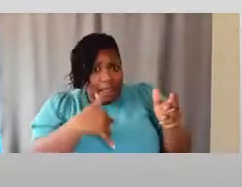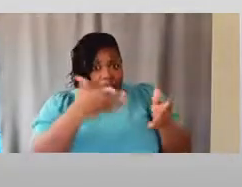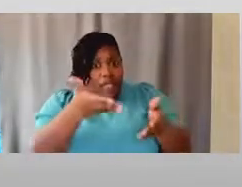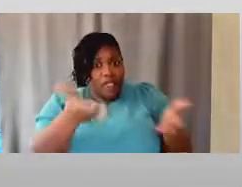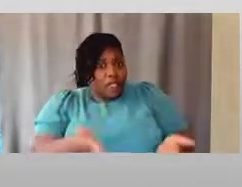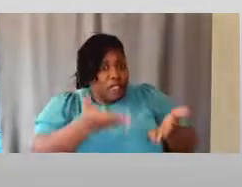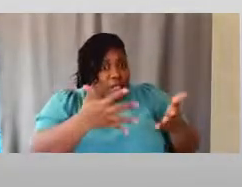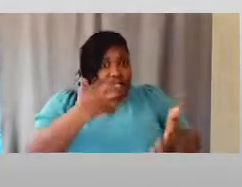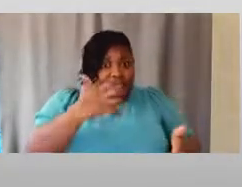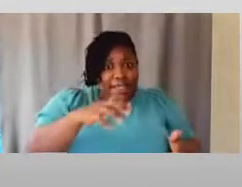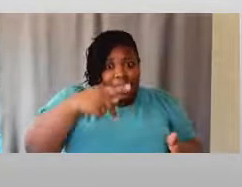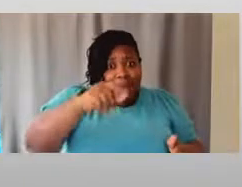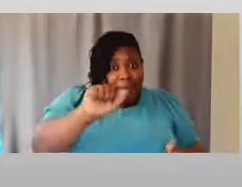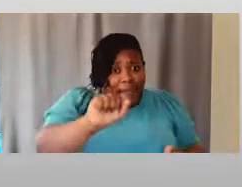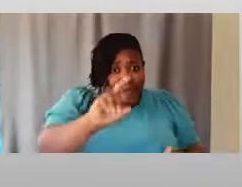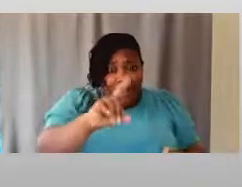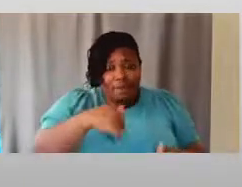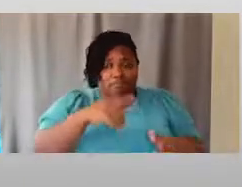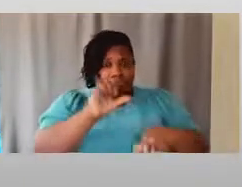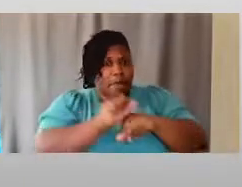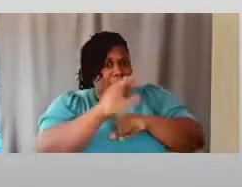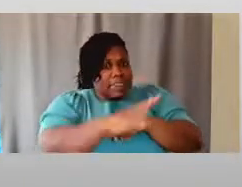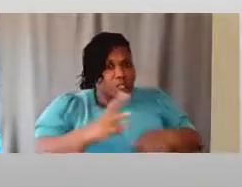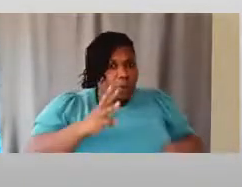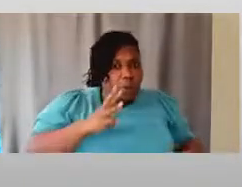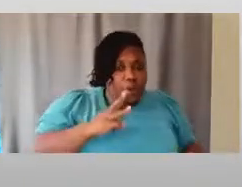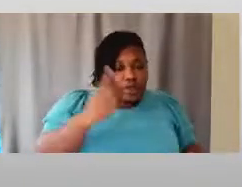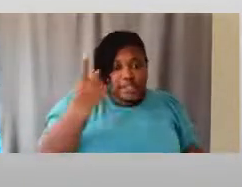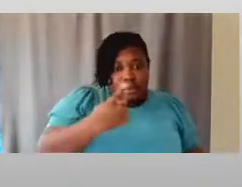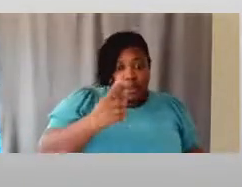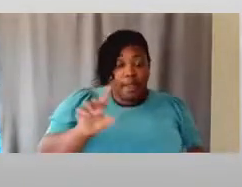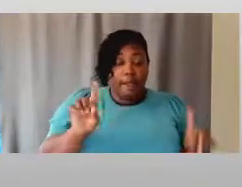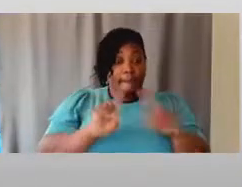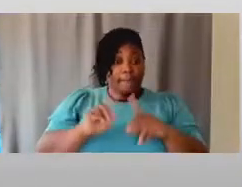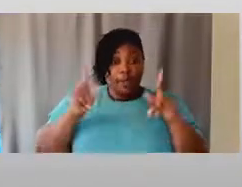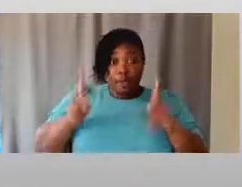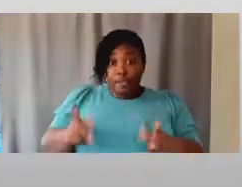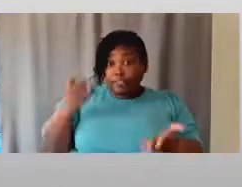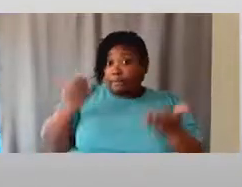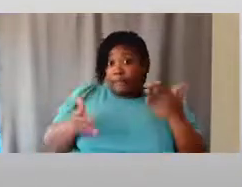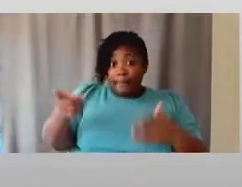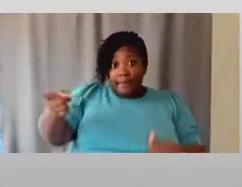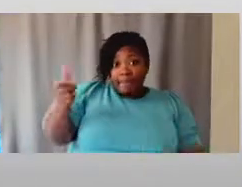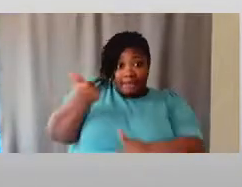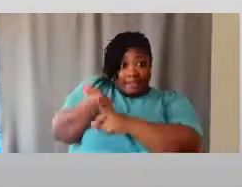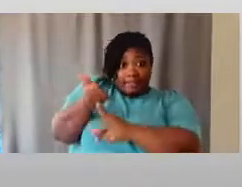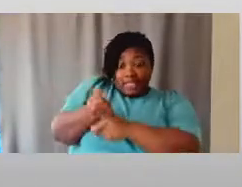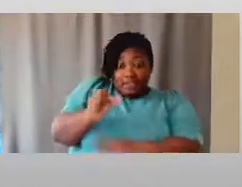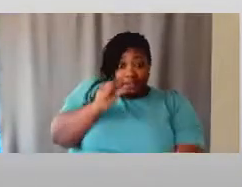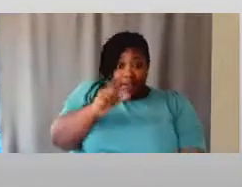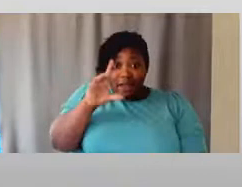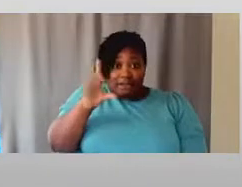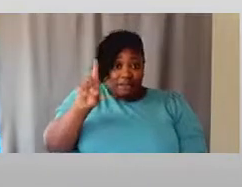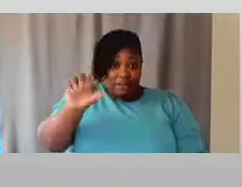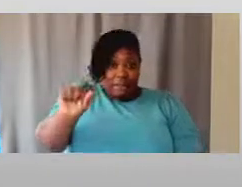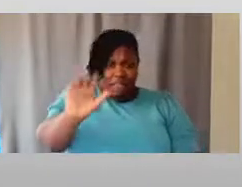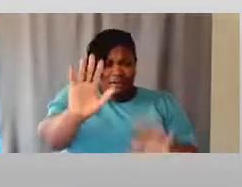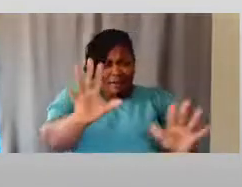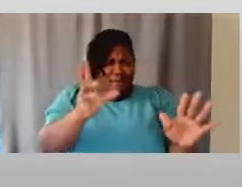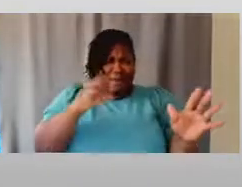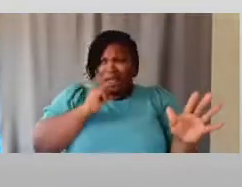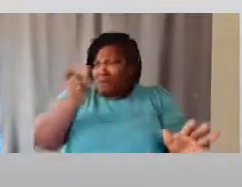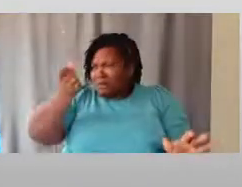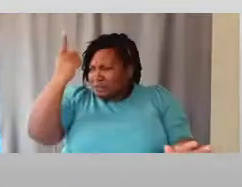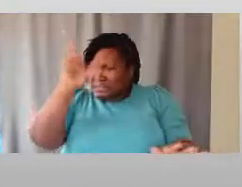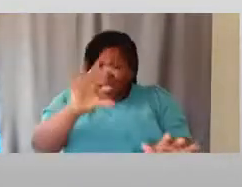heating pad, I'm sending some water. But somebody that may not be disabled is just like, I don't get it. Just take some naps. Go get caffeine. Like, you're going to